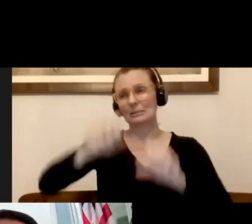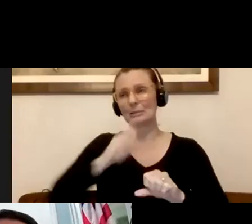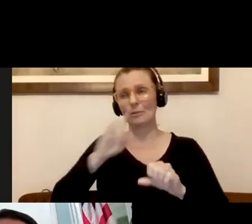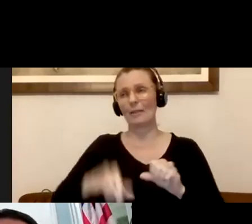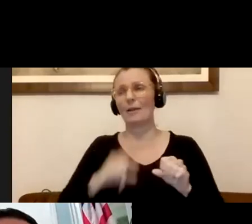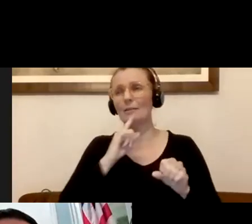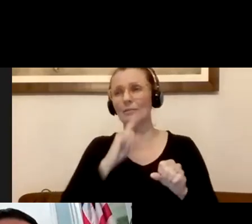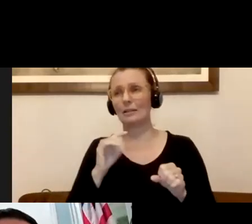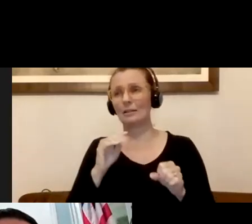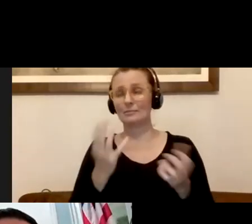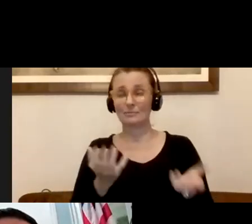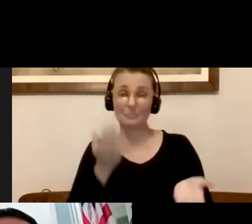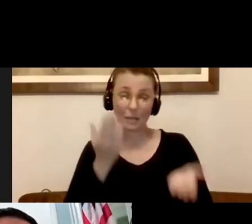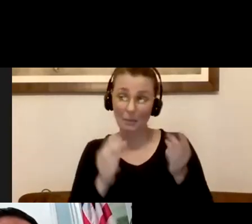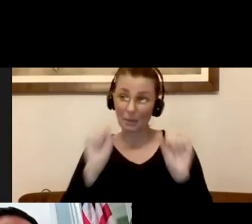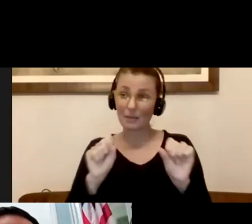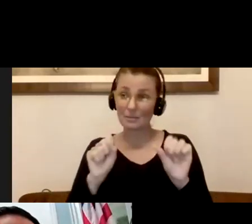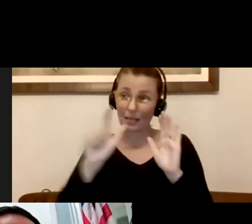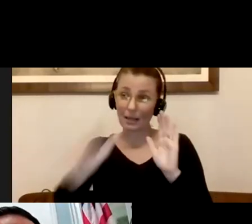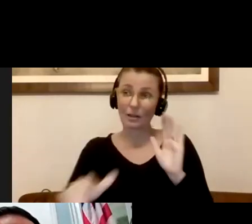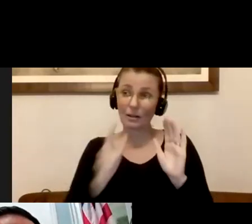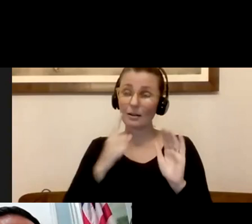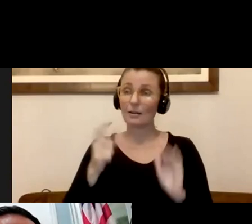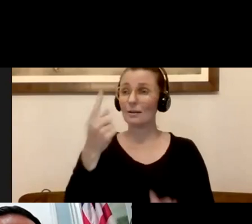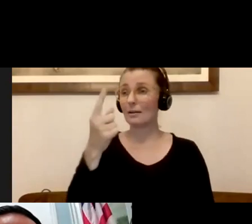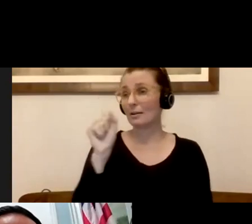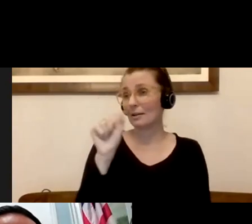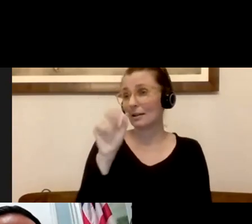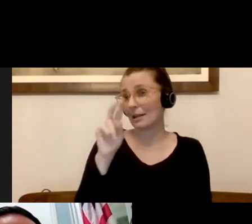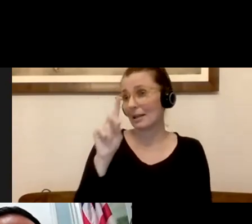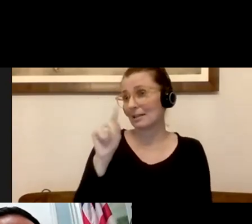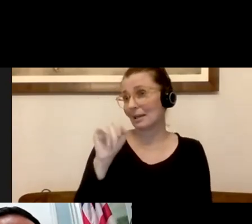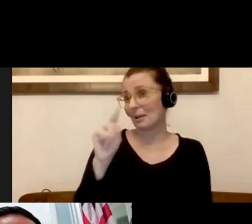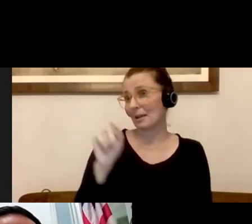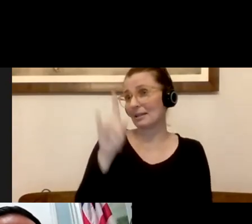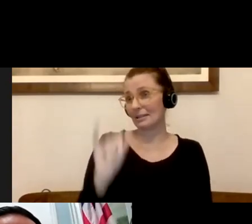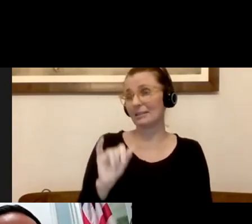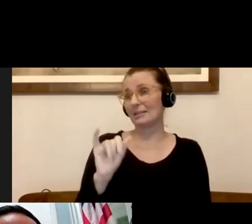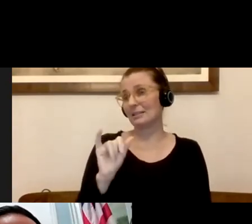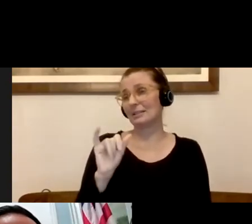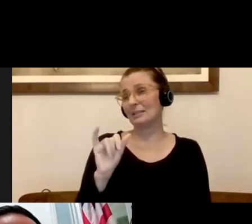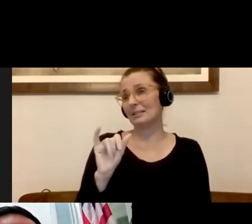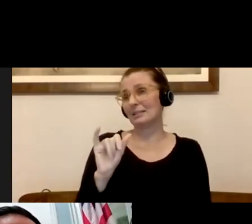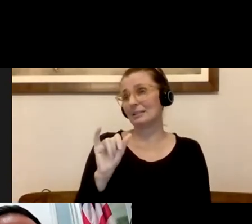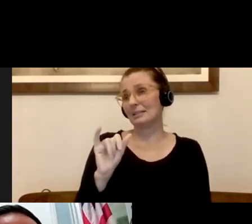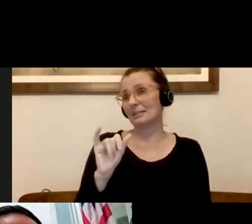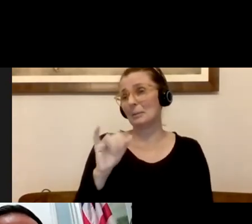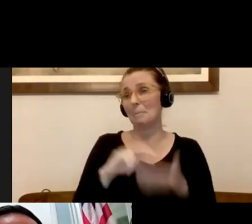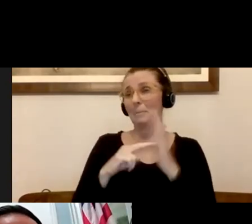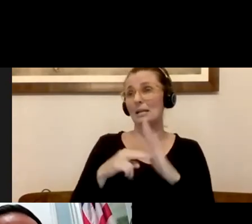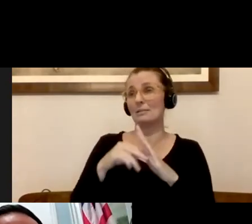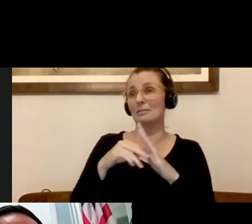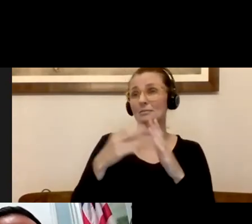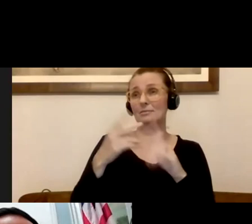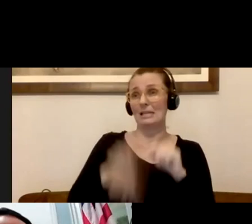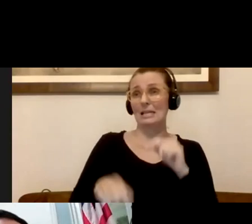It's not out of the realm of possibilities. But again, antibodies, remember, testing does not tell you, we don't know whether or not you're immune to this disease